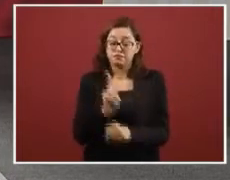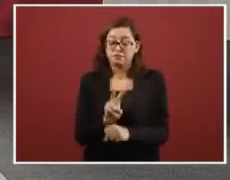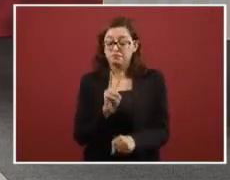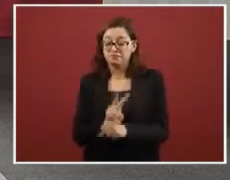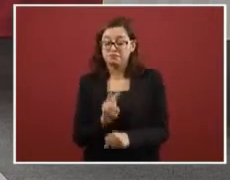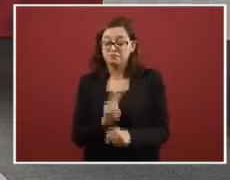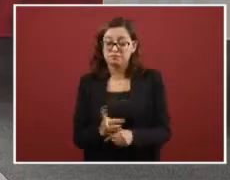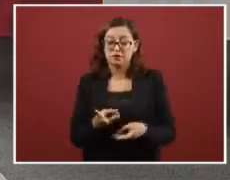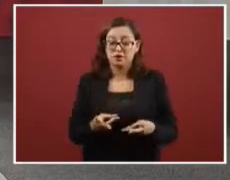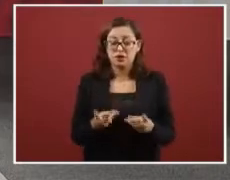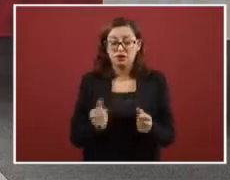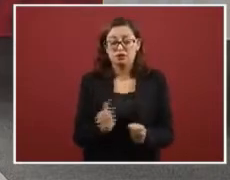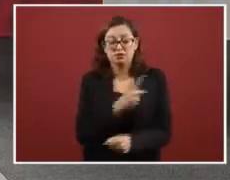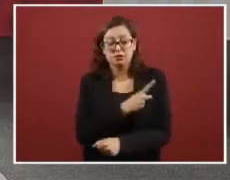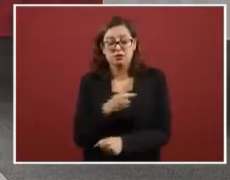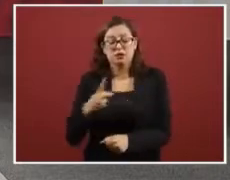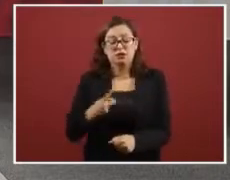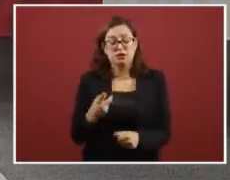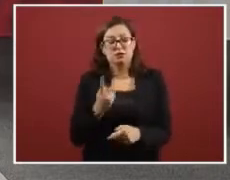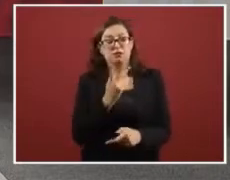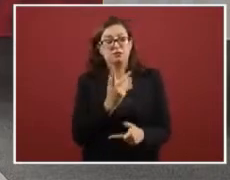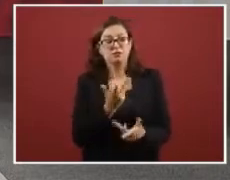discipline